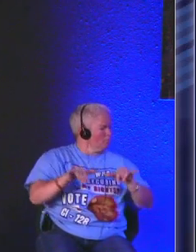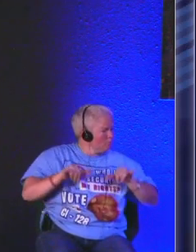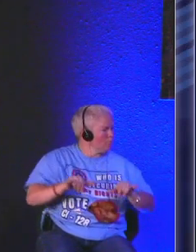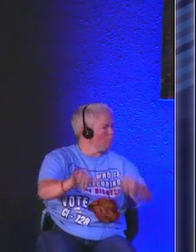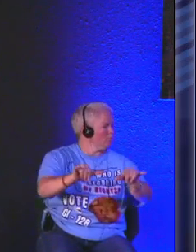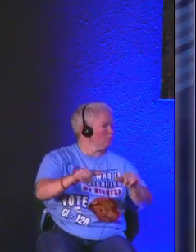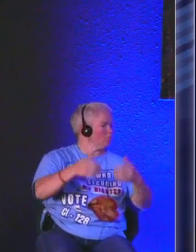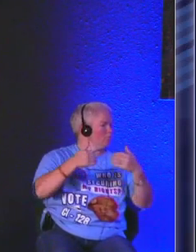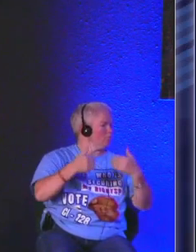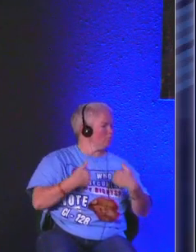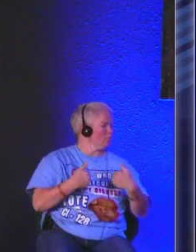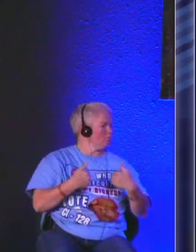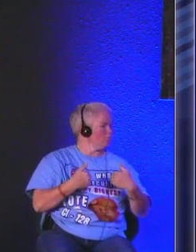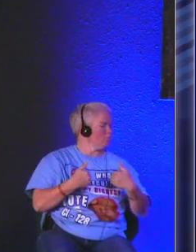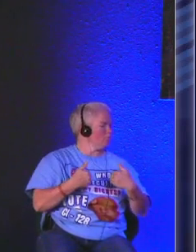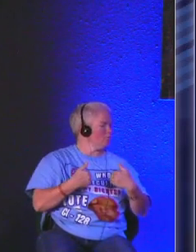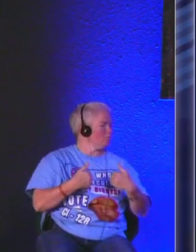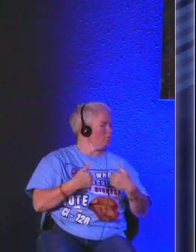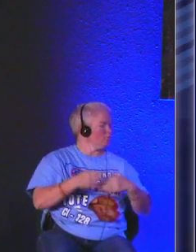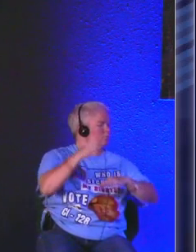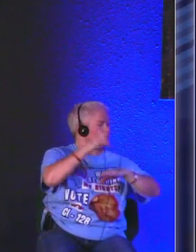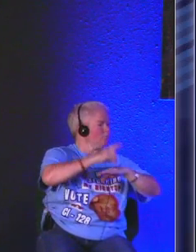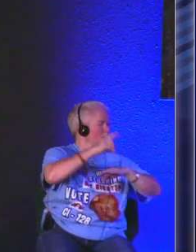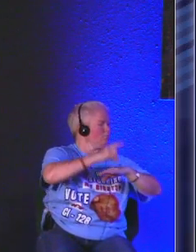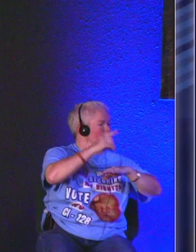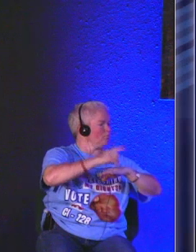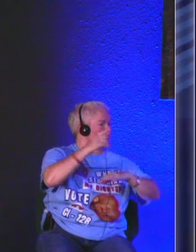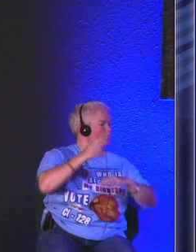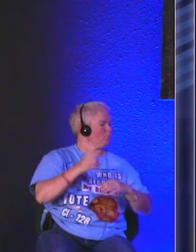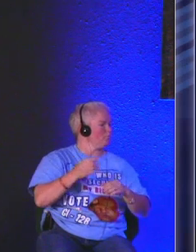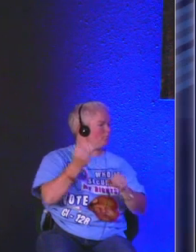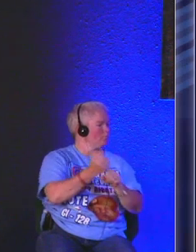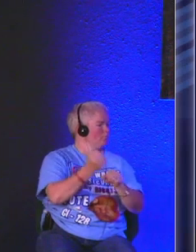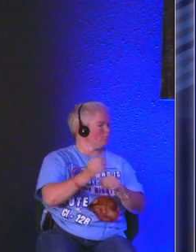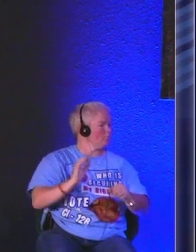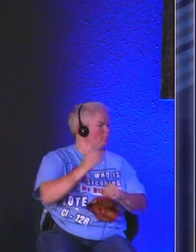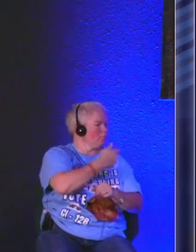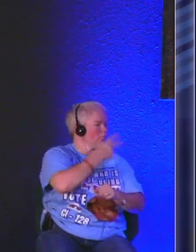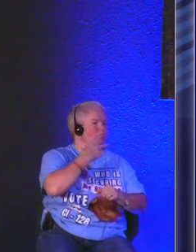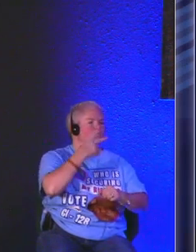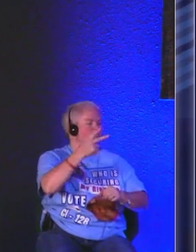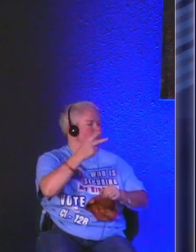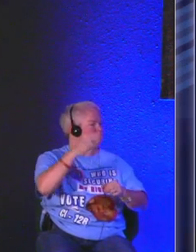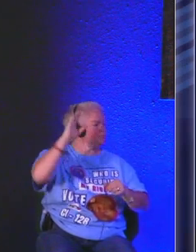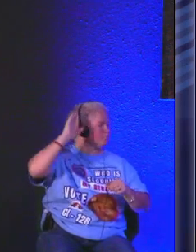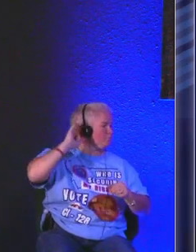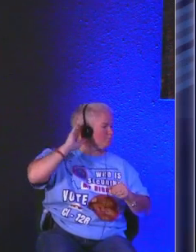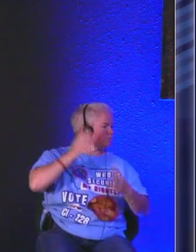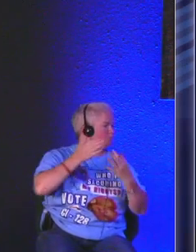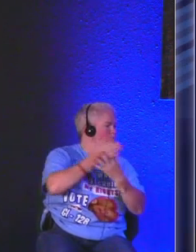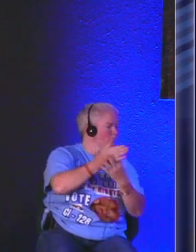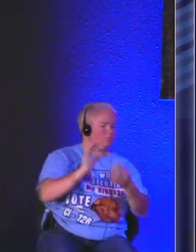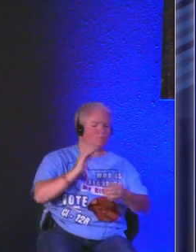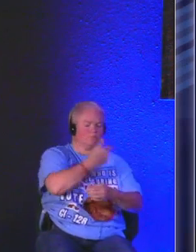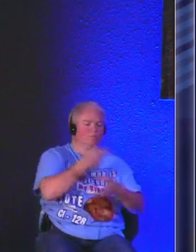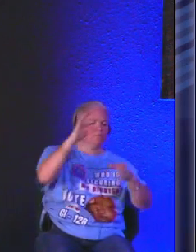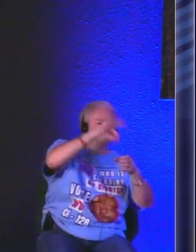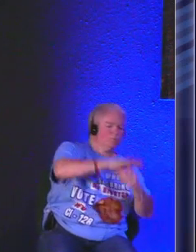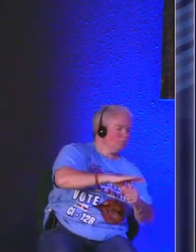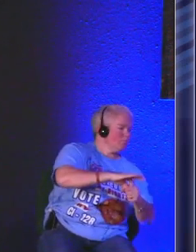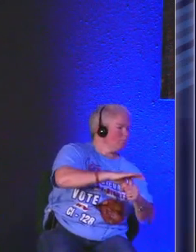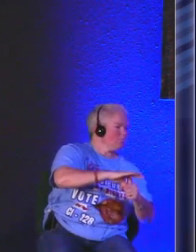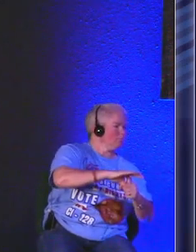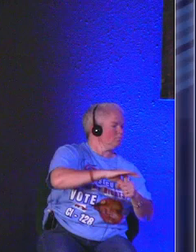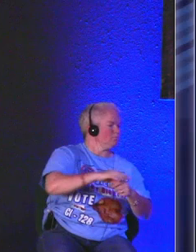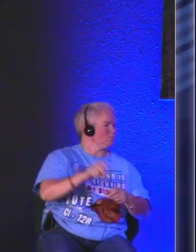still have an obligation to make our voices heard through our vote and through our vote we establish